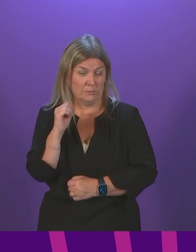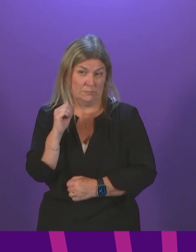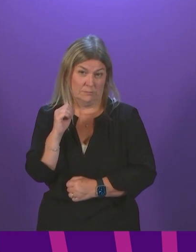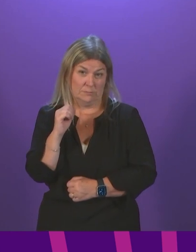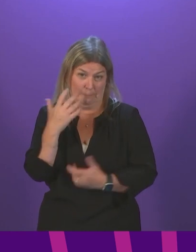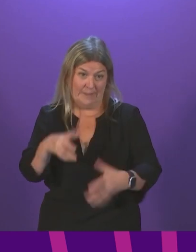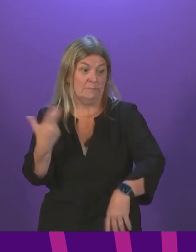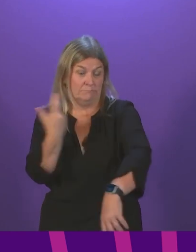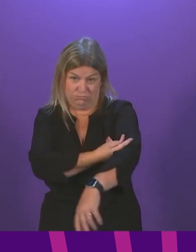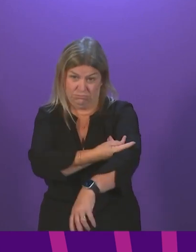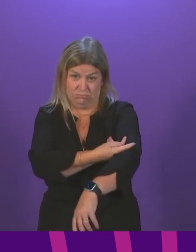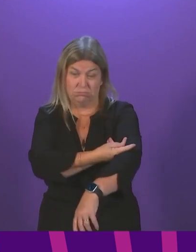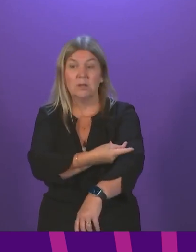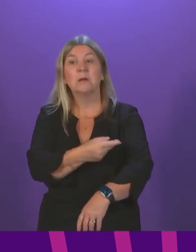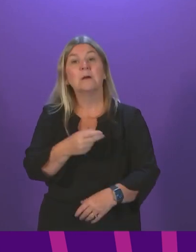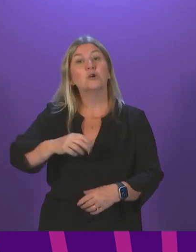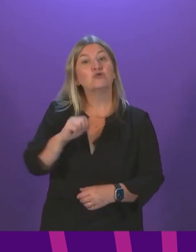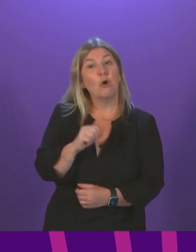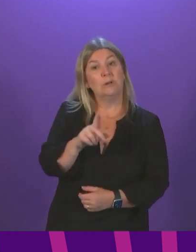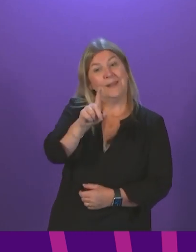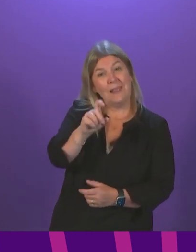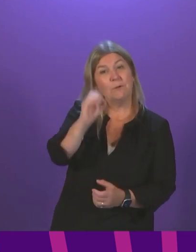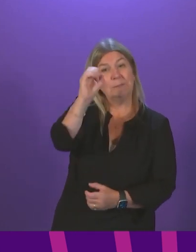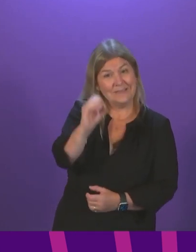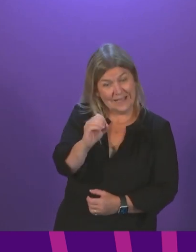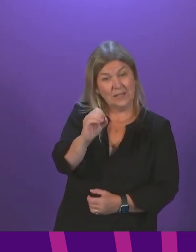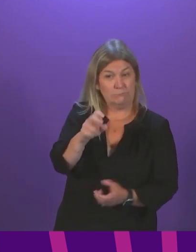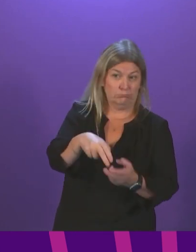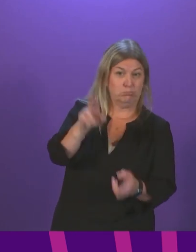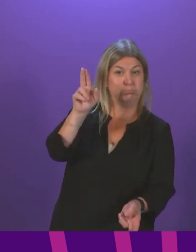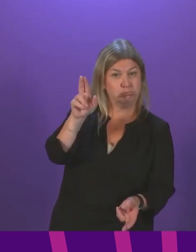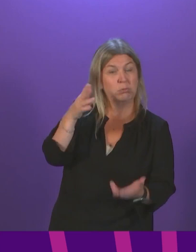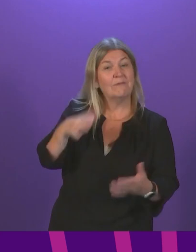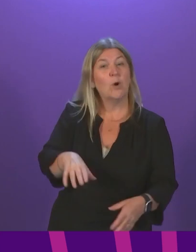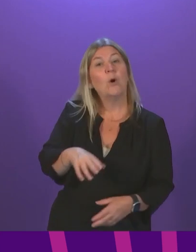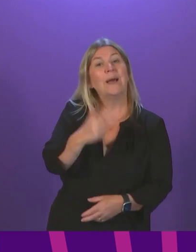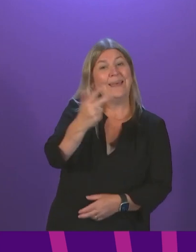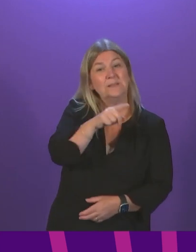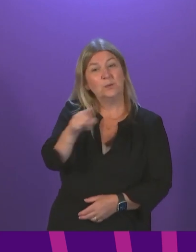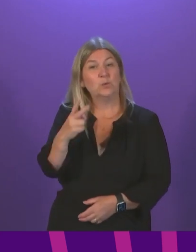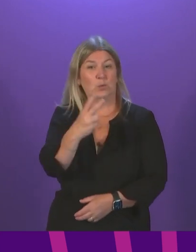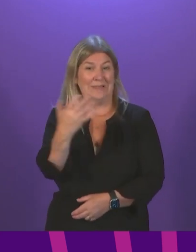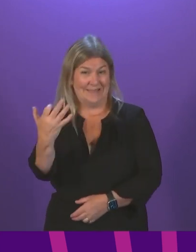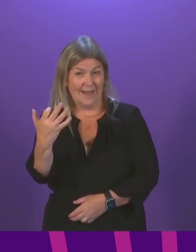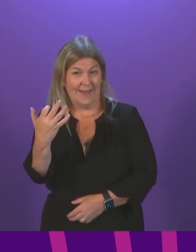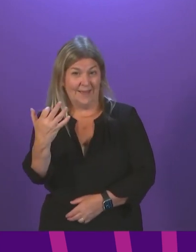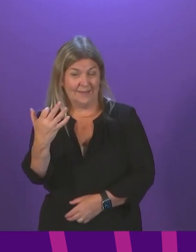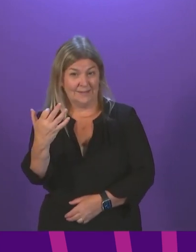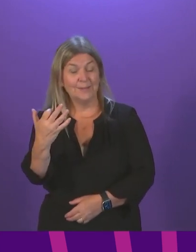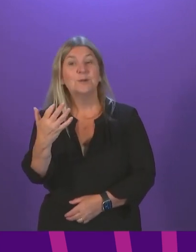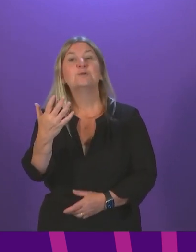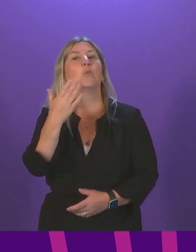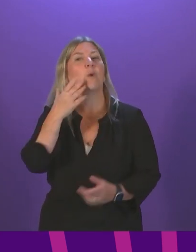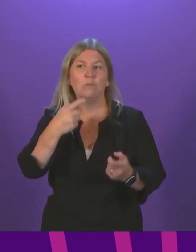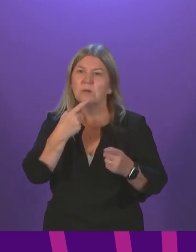an 11% increase in first doses for 18 to 29-year-olds in the 12 days following our announcement